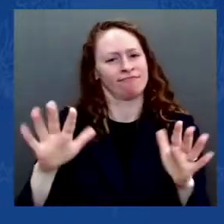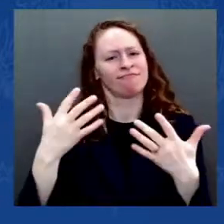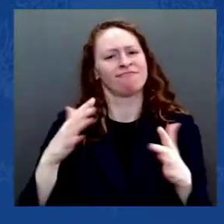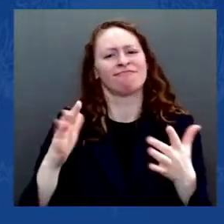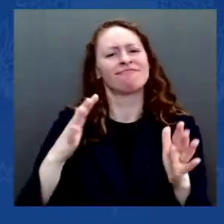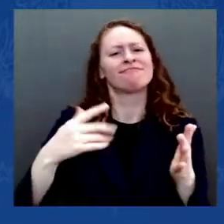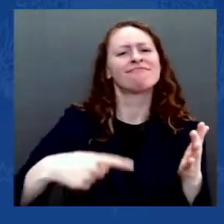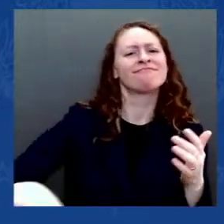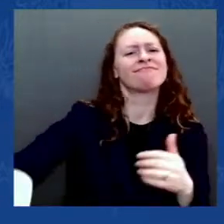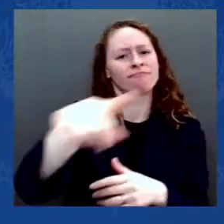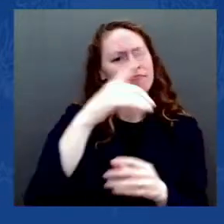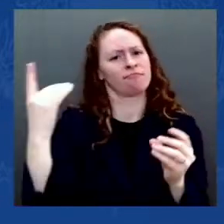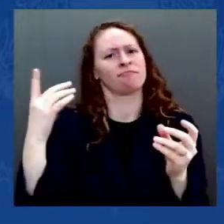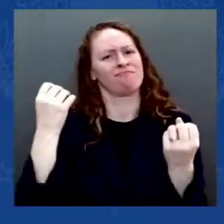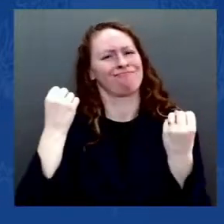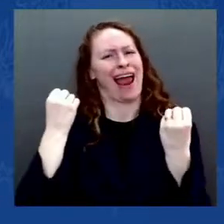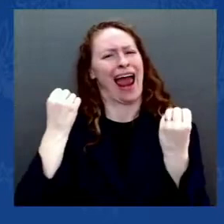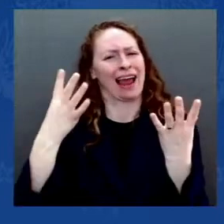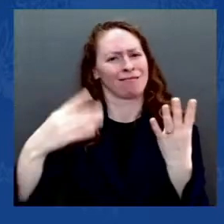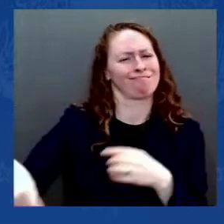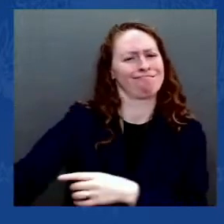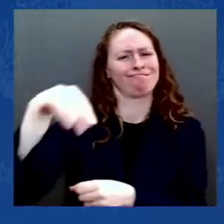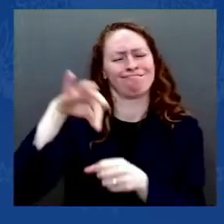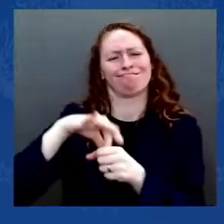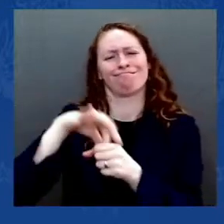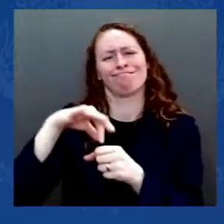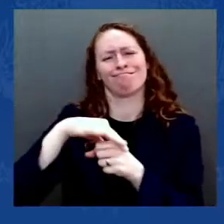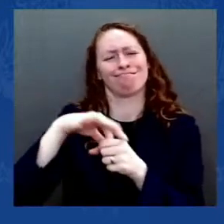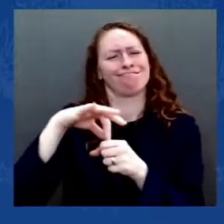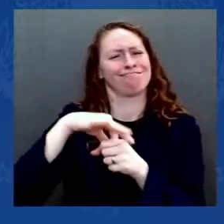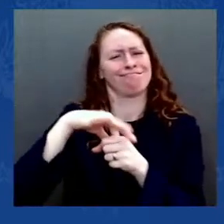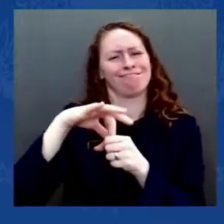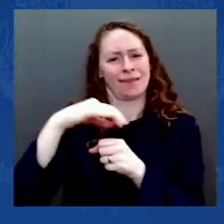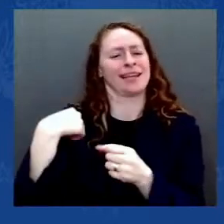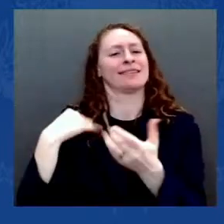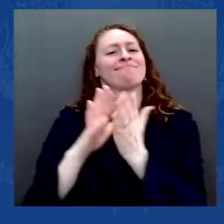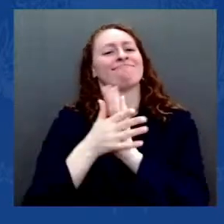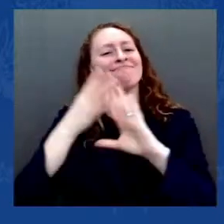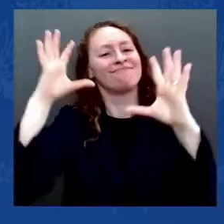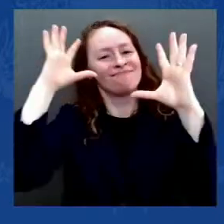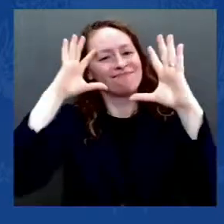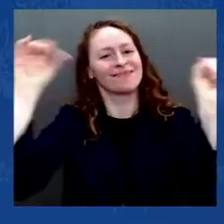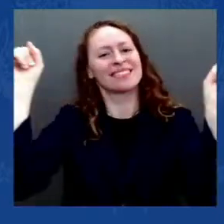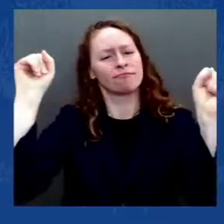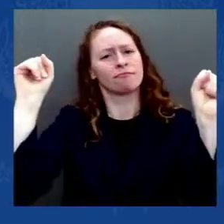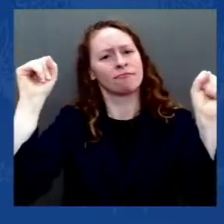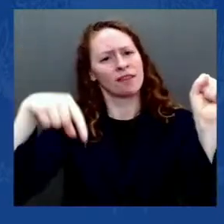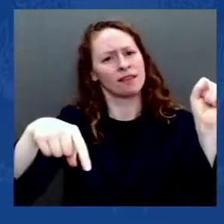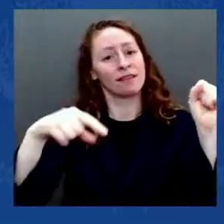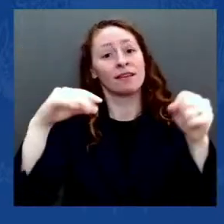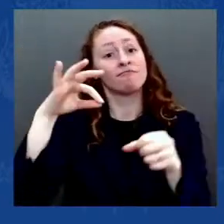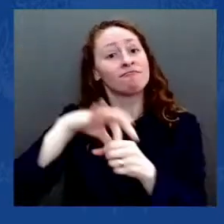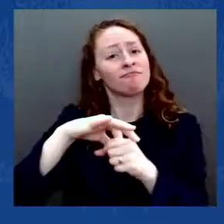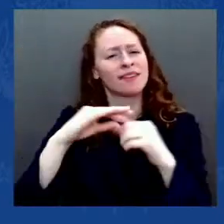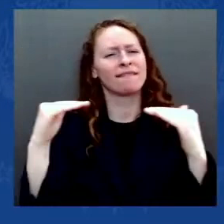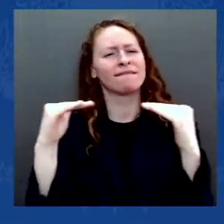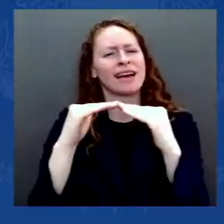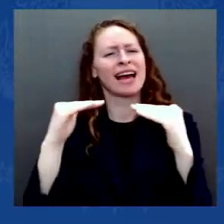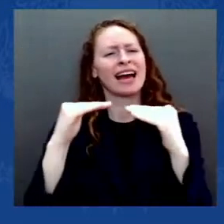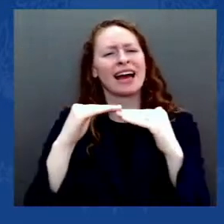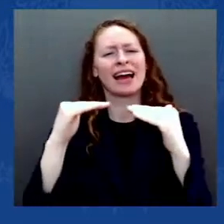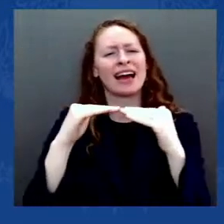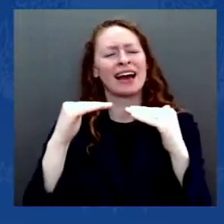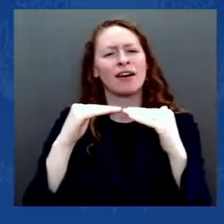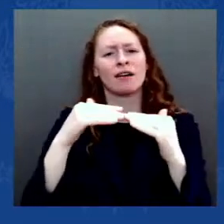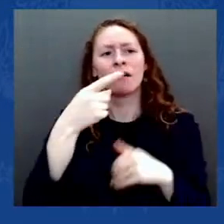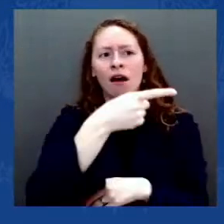election. There is simply zero proof the election results were inaccurate. In